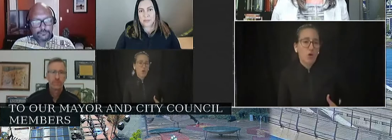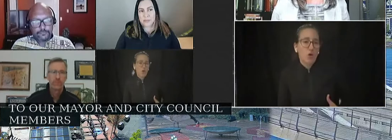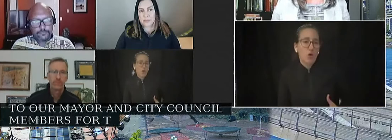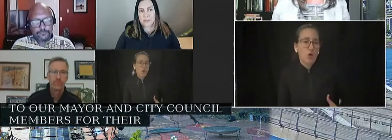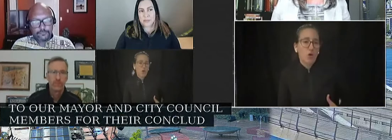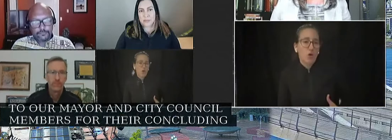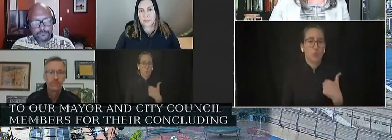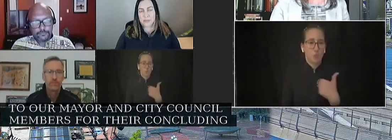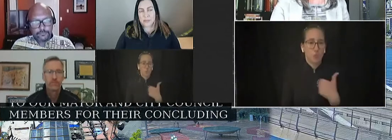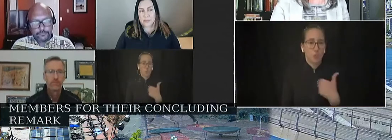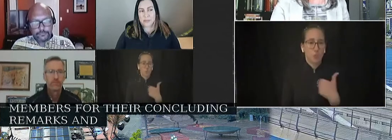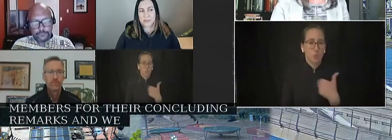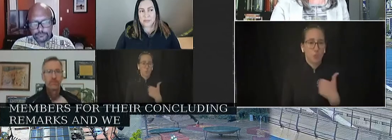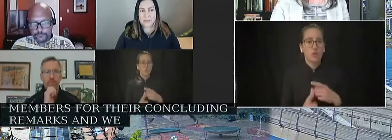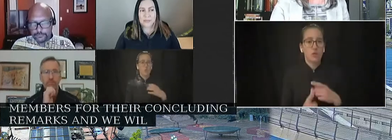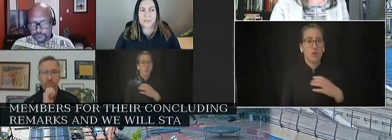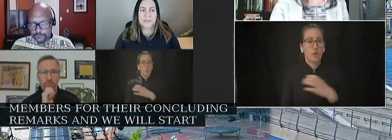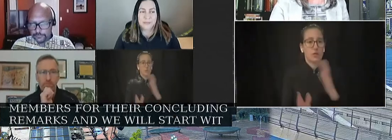will start with Commissioner Rubio.